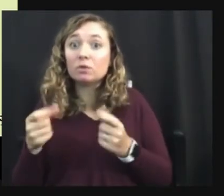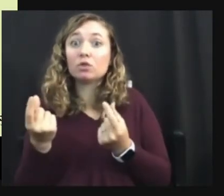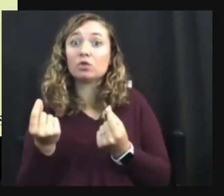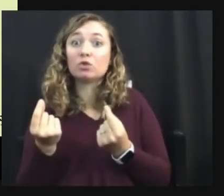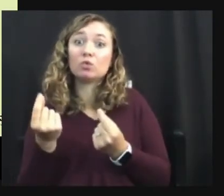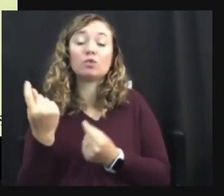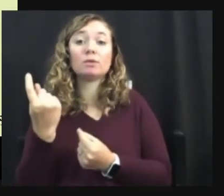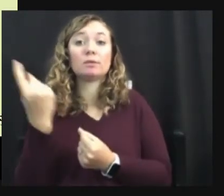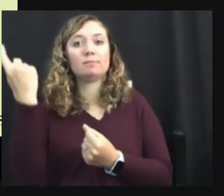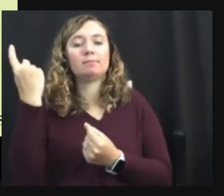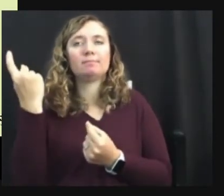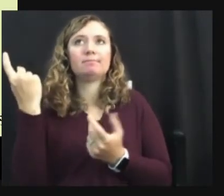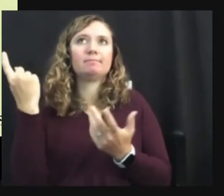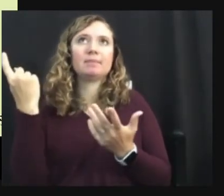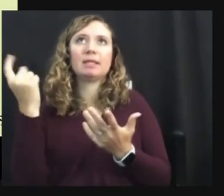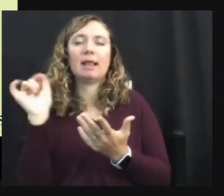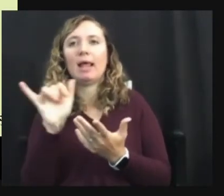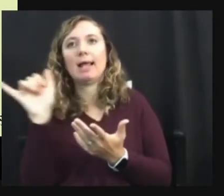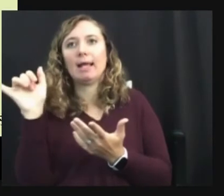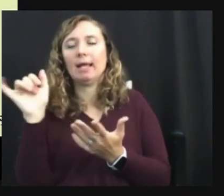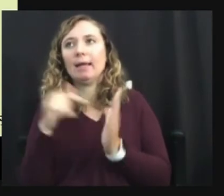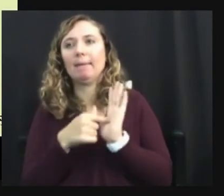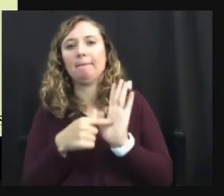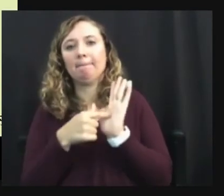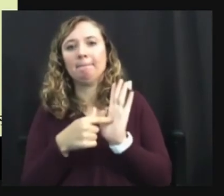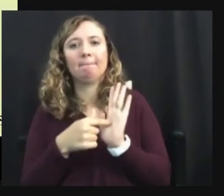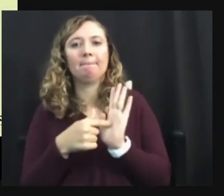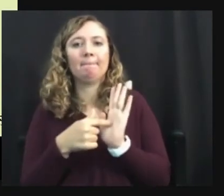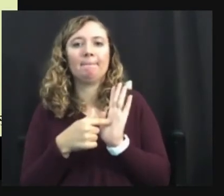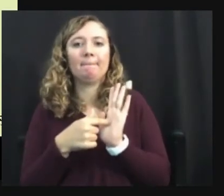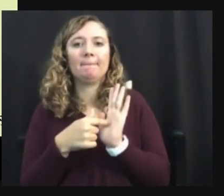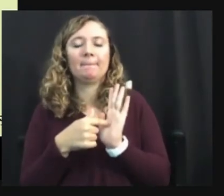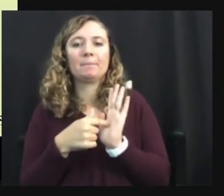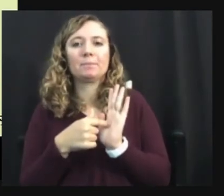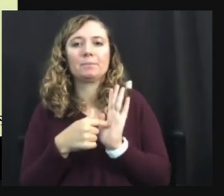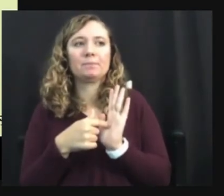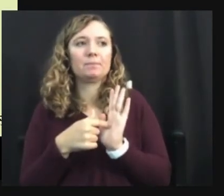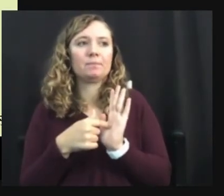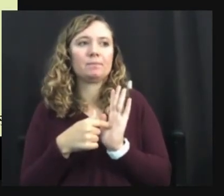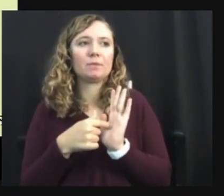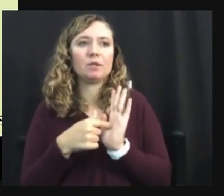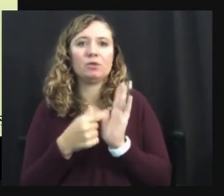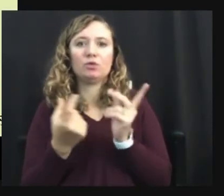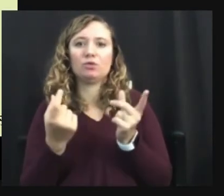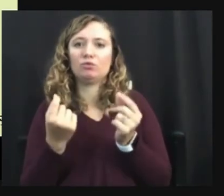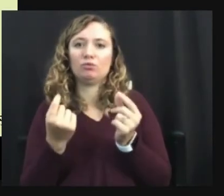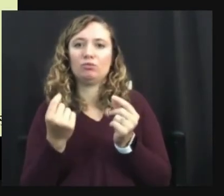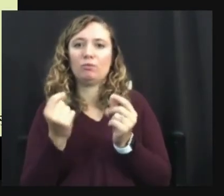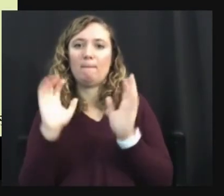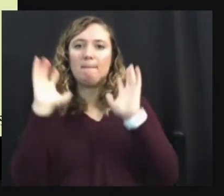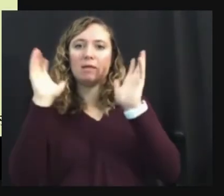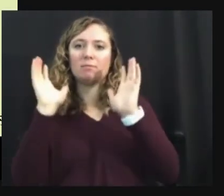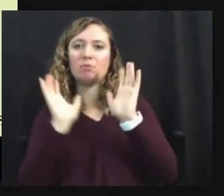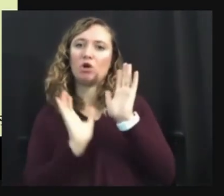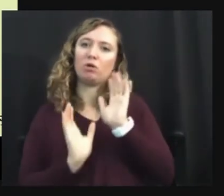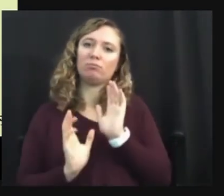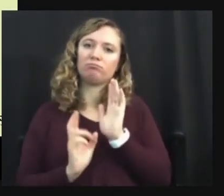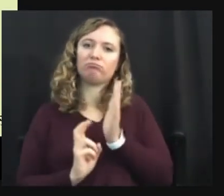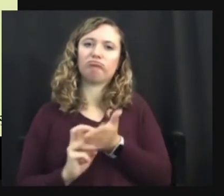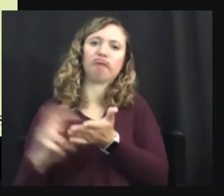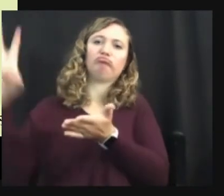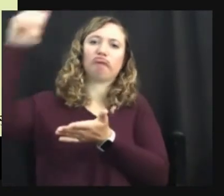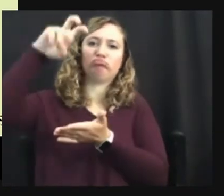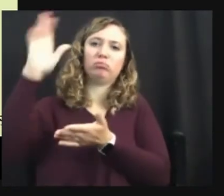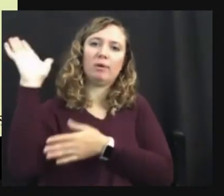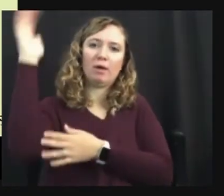I dunno, make a layup in basketball. Um, even though I'm